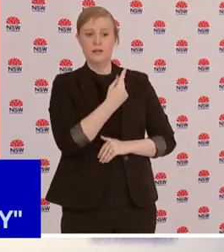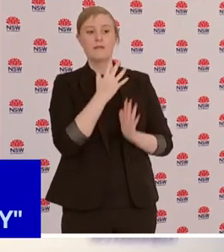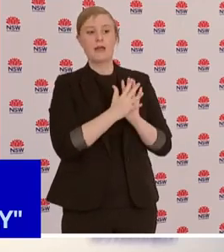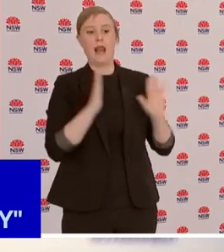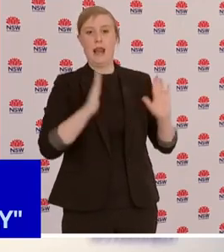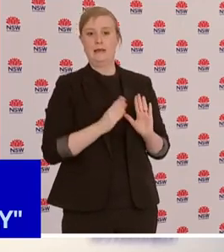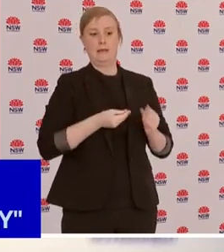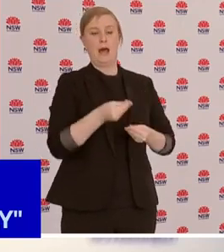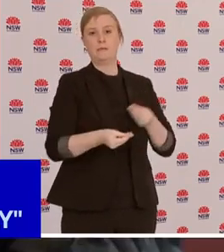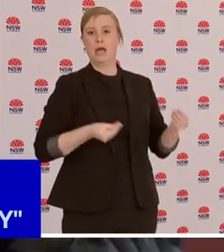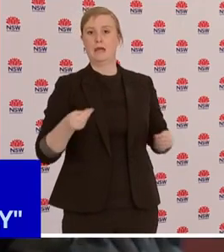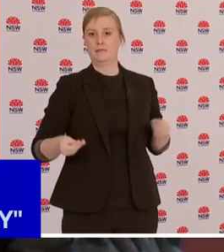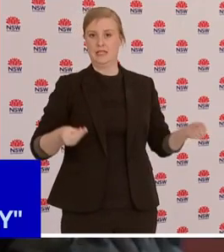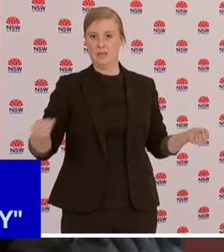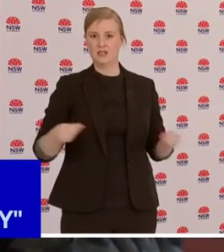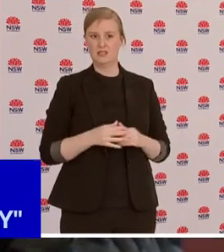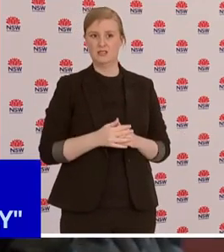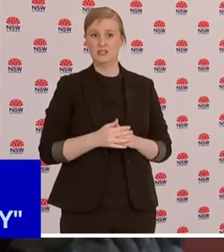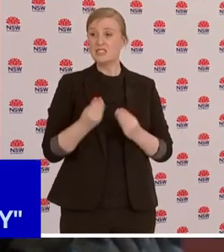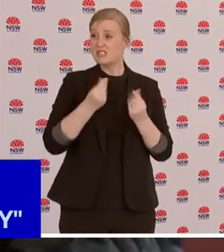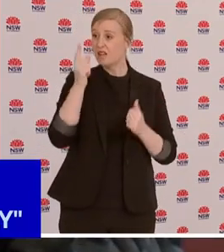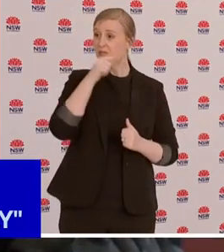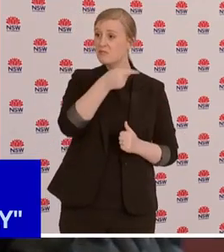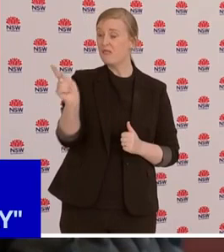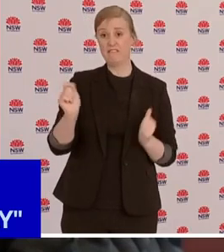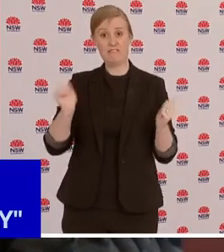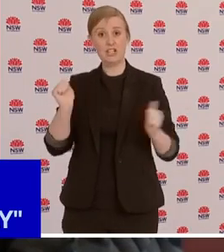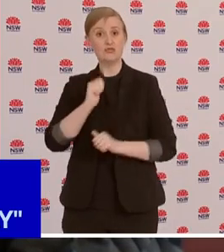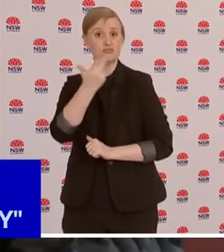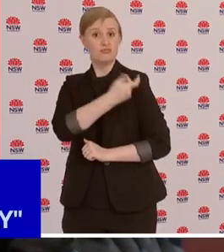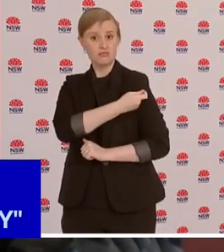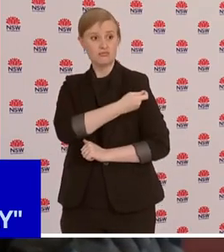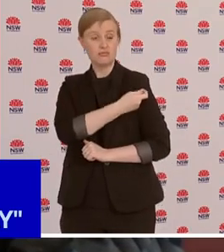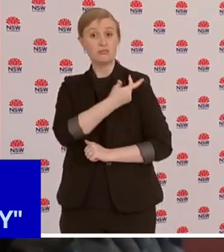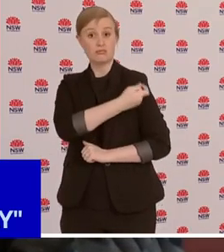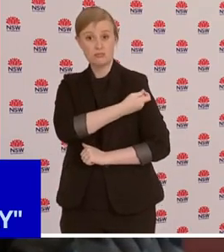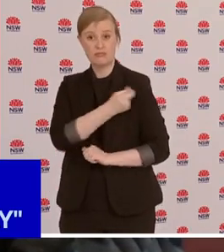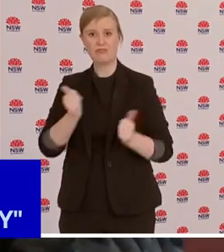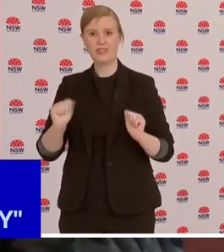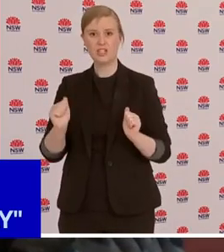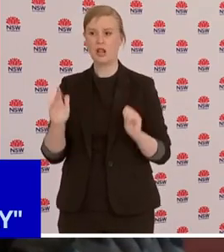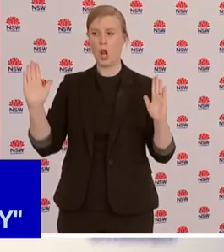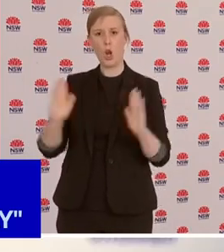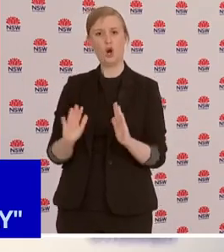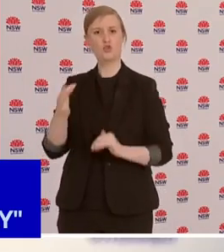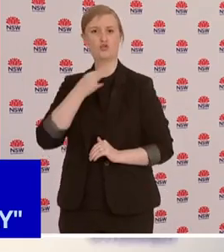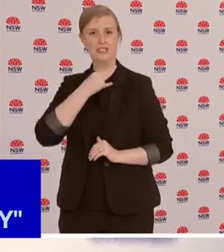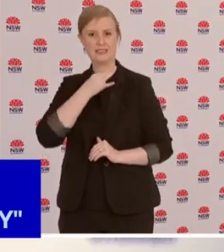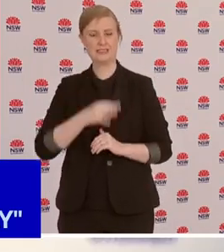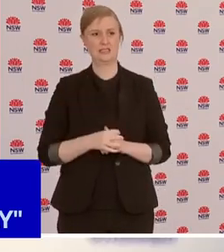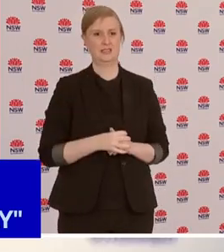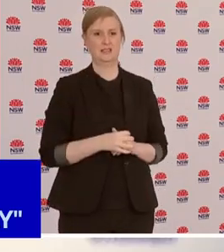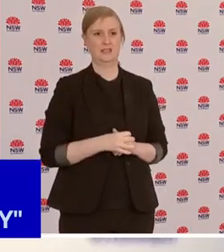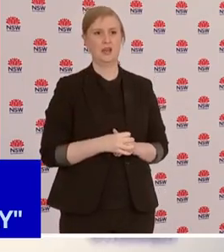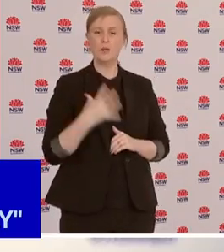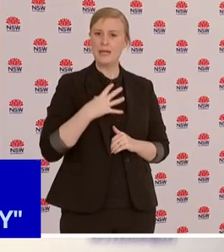we really need to come forward for people to get vaccinated and you said yourself many times in press conferences that that's our